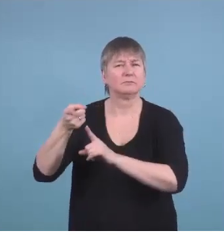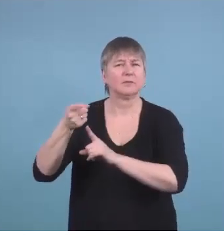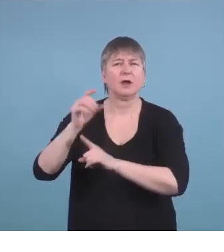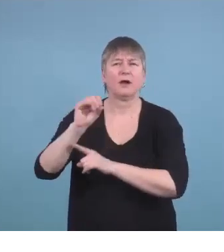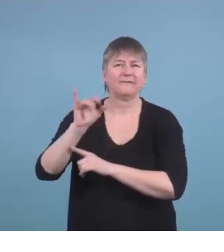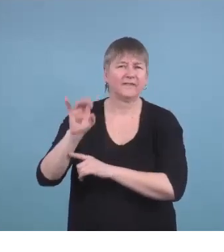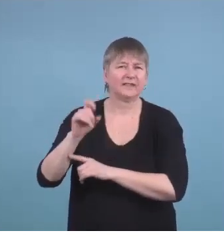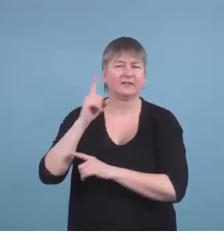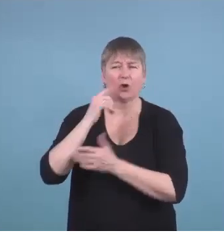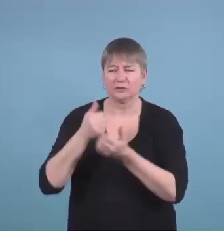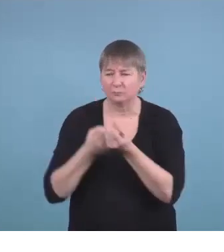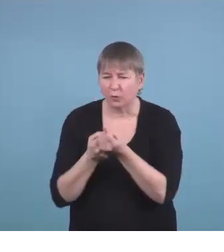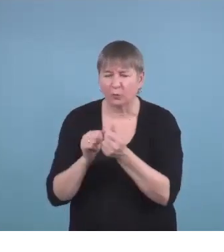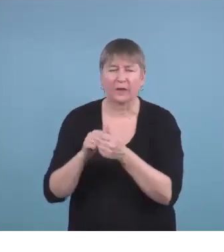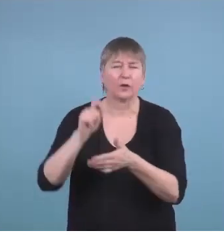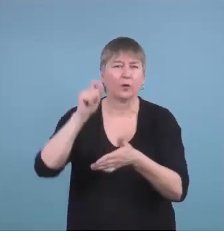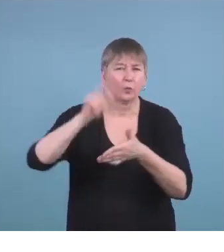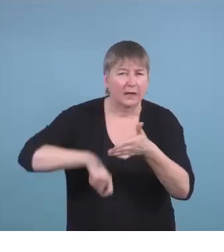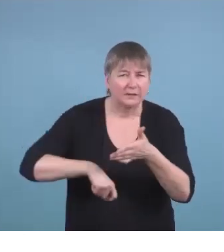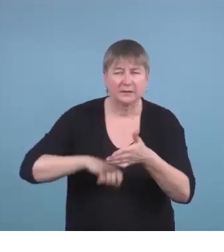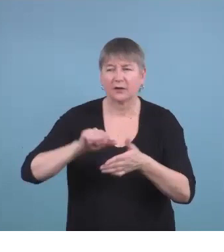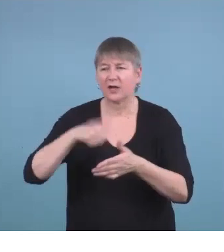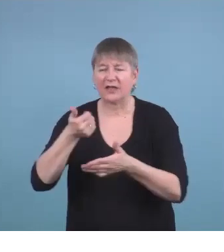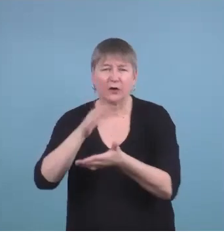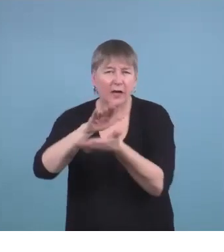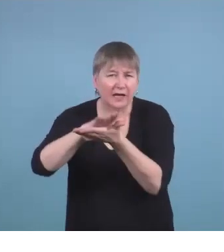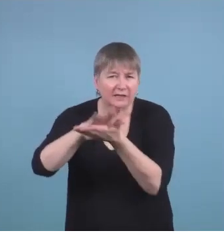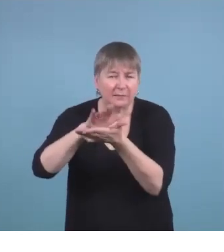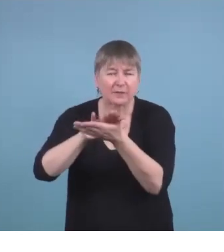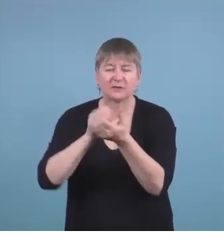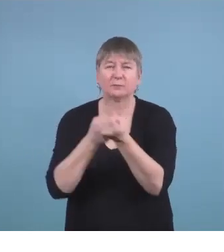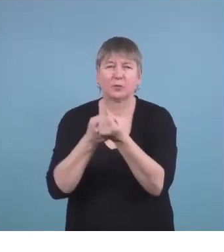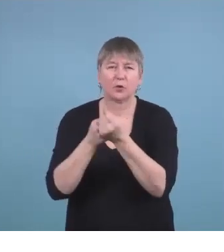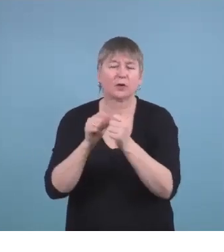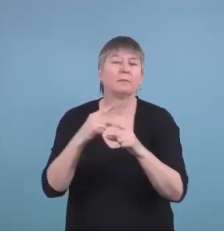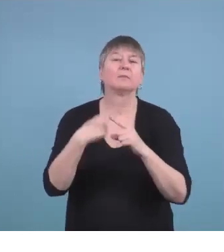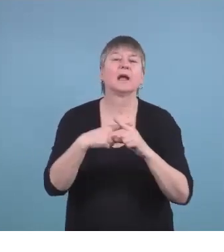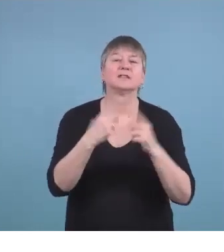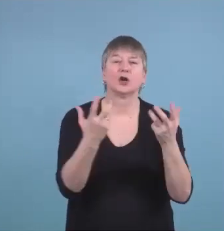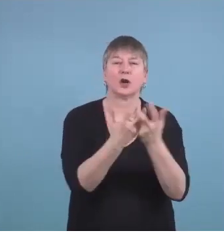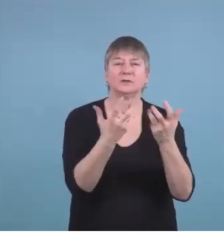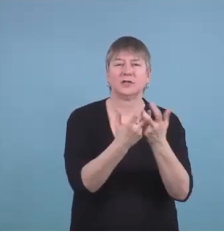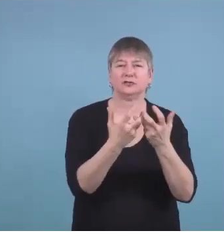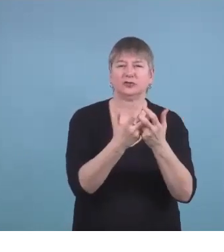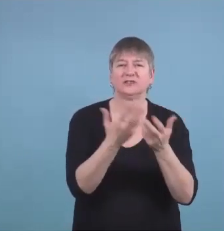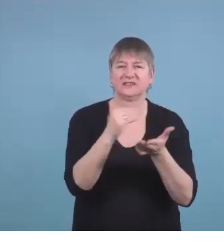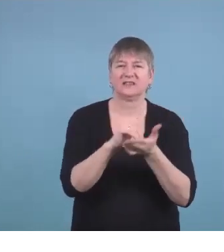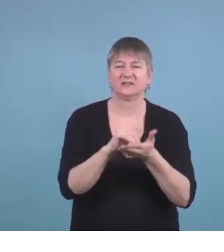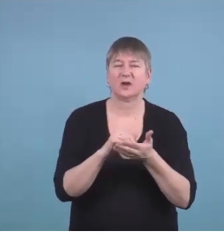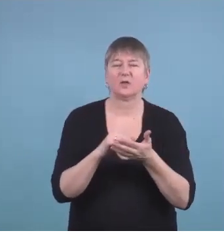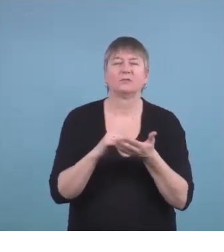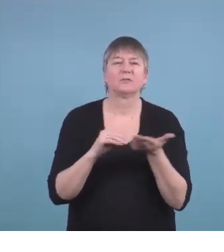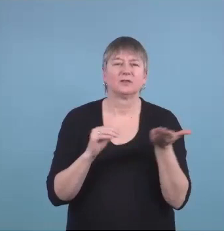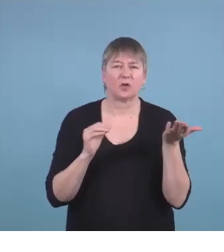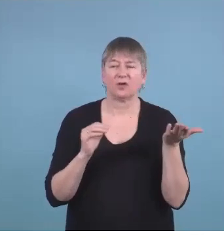and academic support and accommodation centers. those are the places that